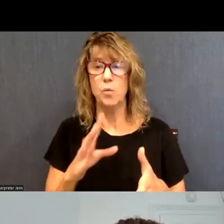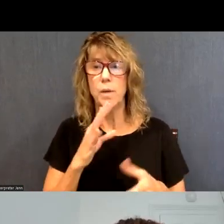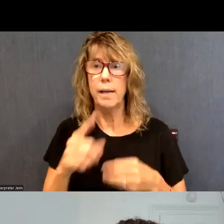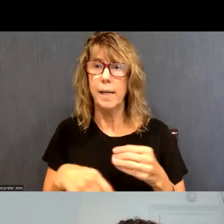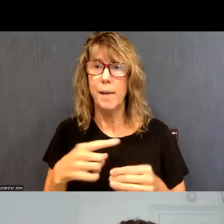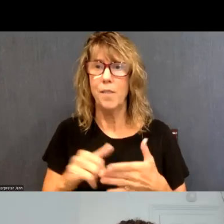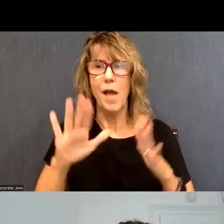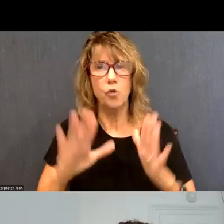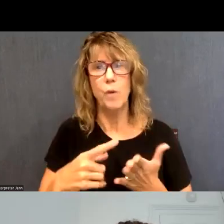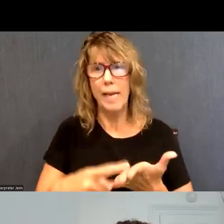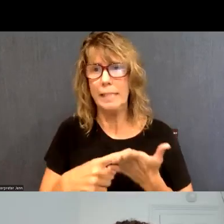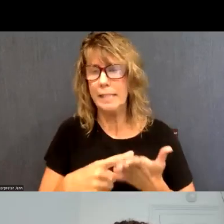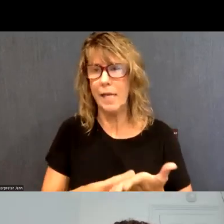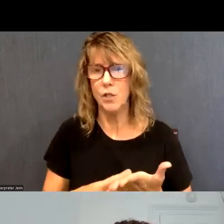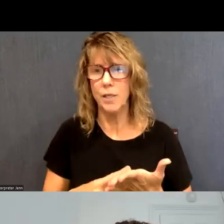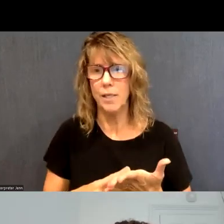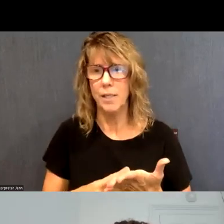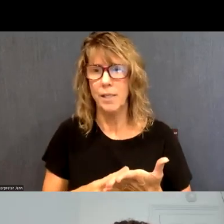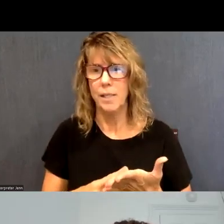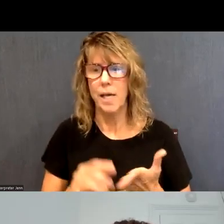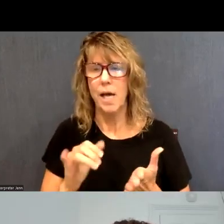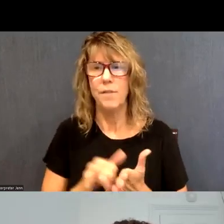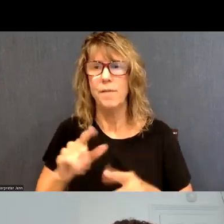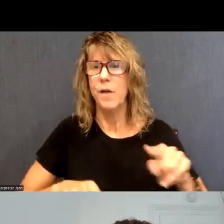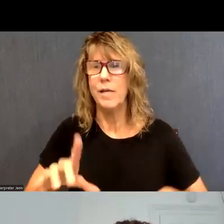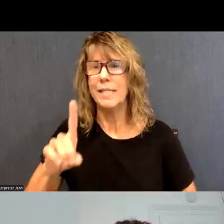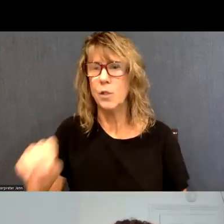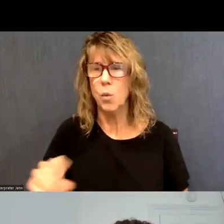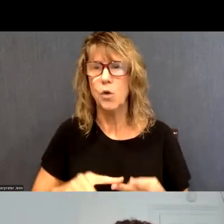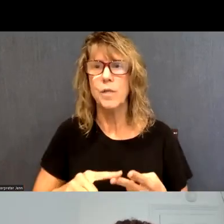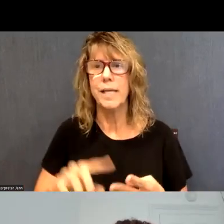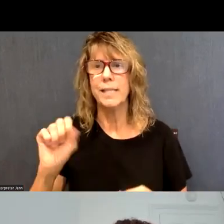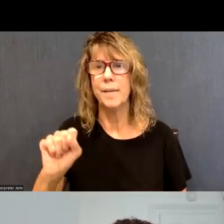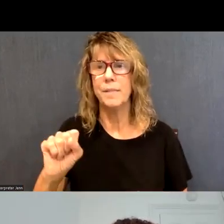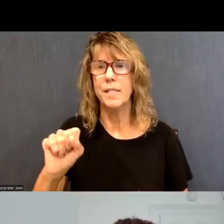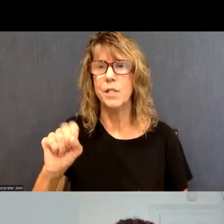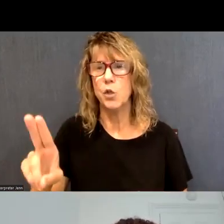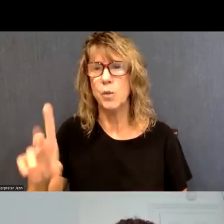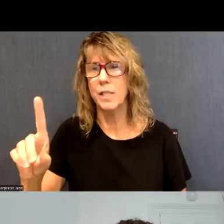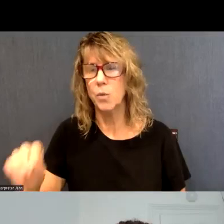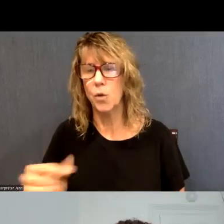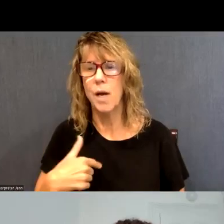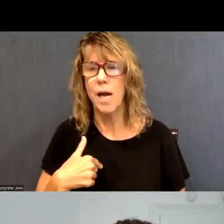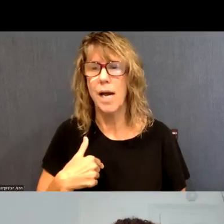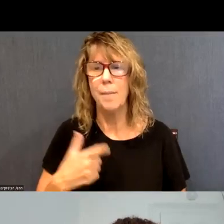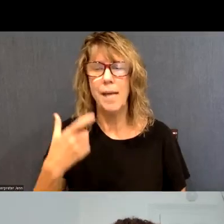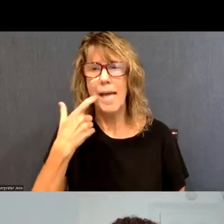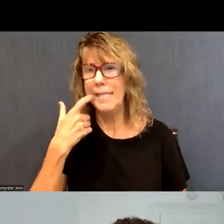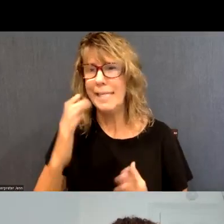that great discussion on co-occurring disorders and substance use disorder. Um, I am an addiction